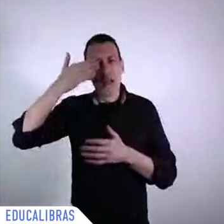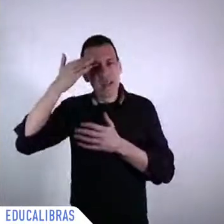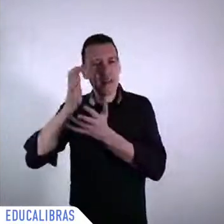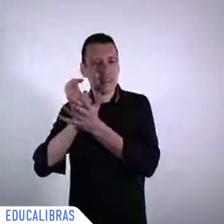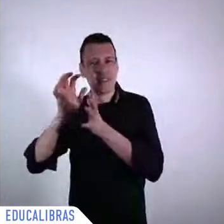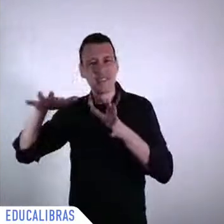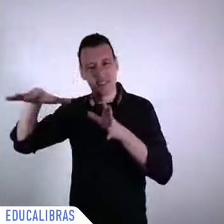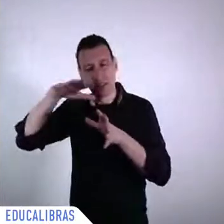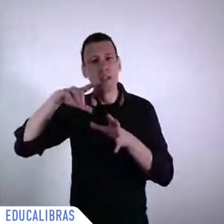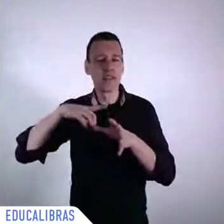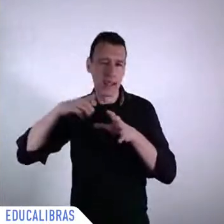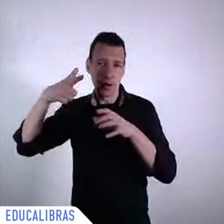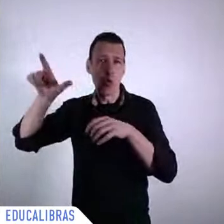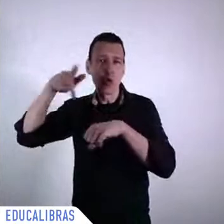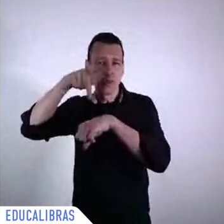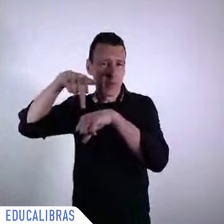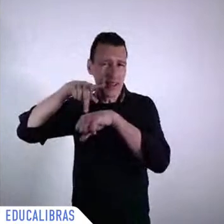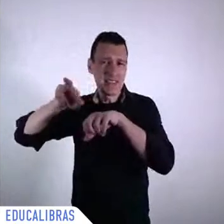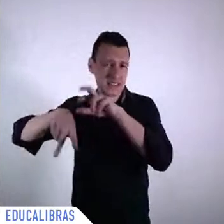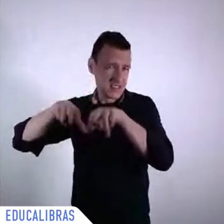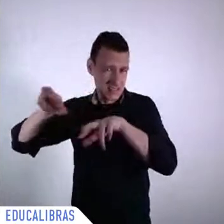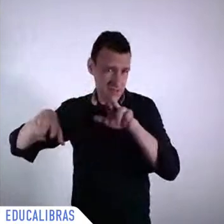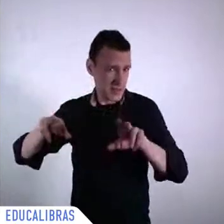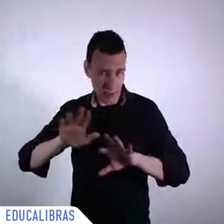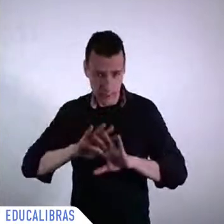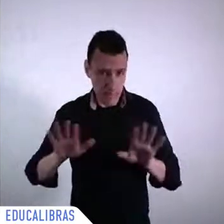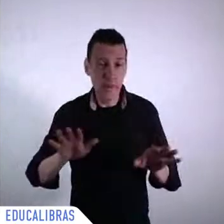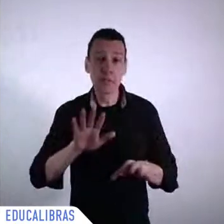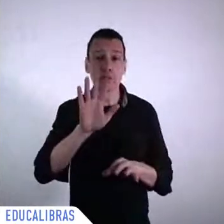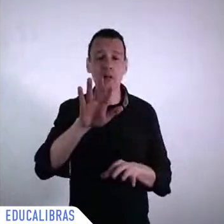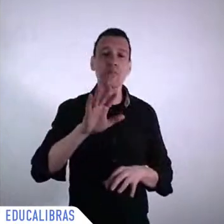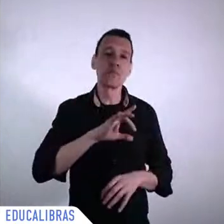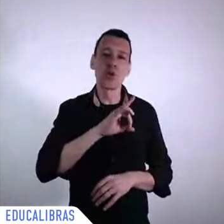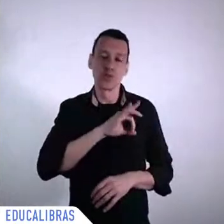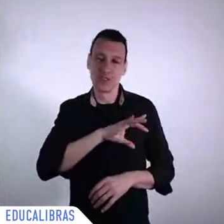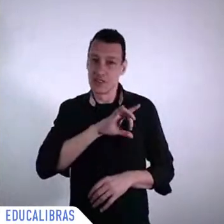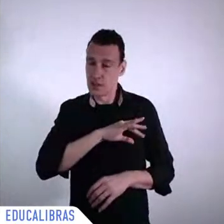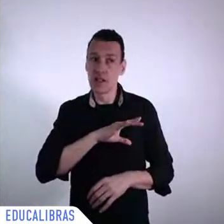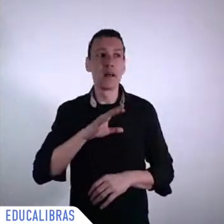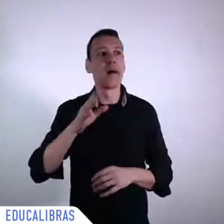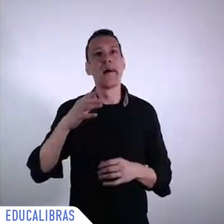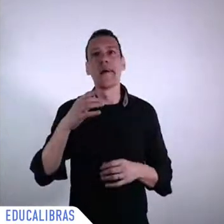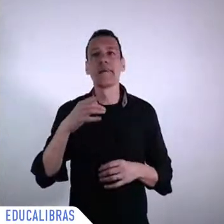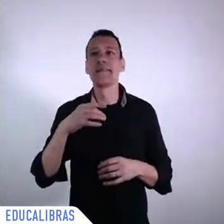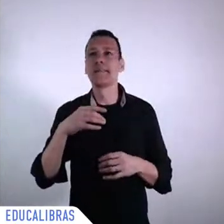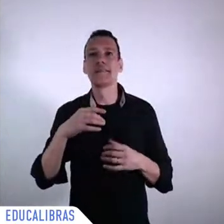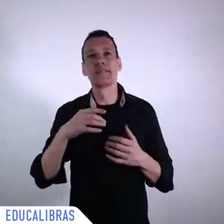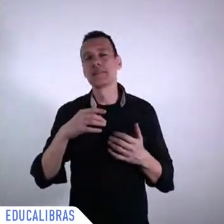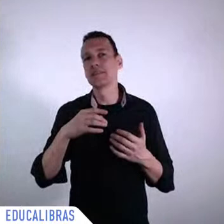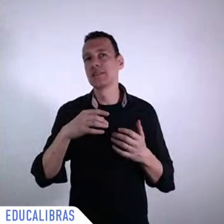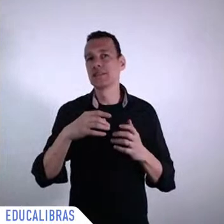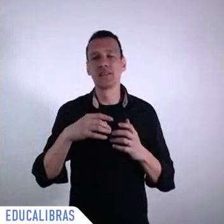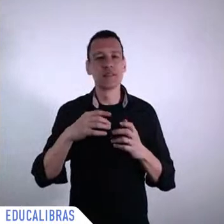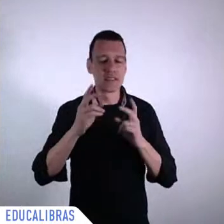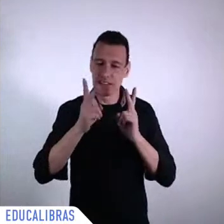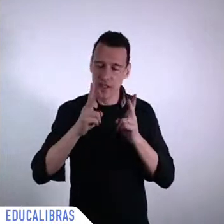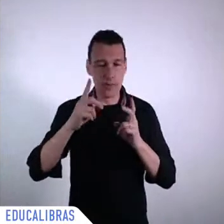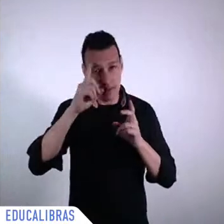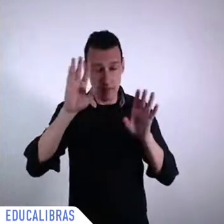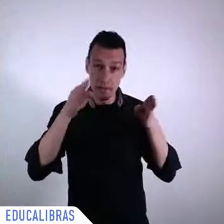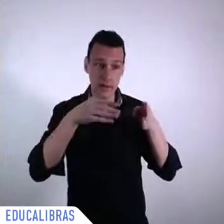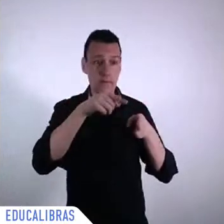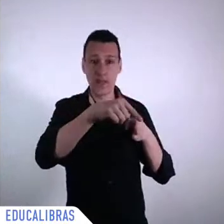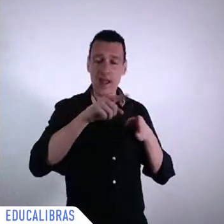model of the neoliberal movement, the protests have been so overwhelming, so total, which